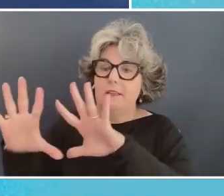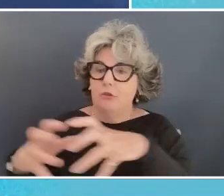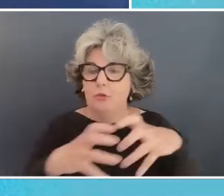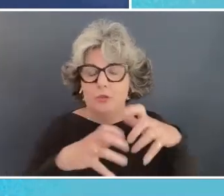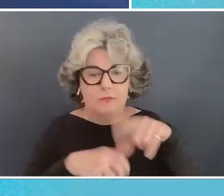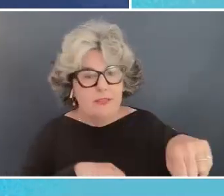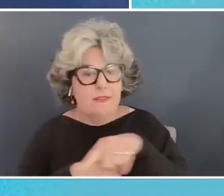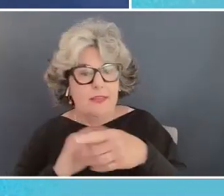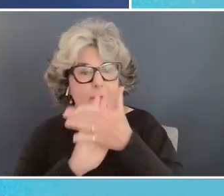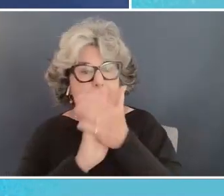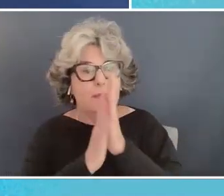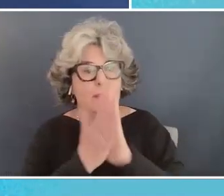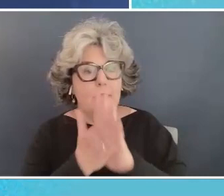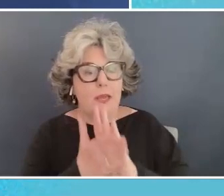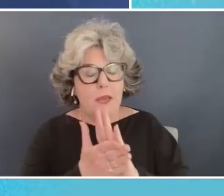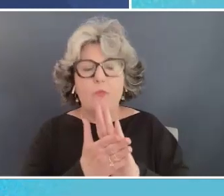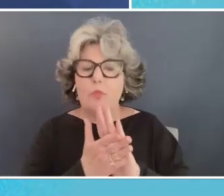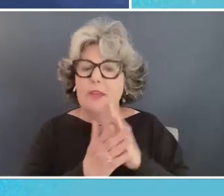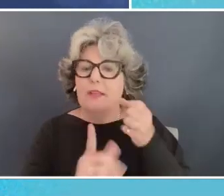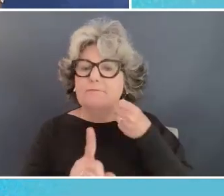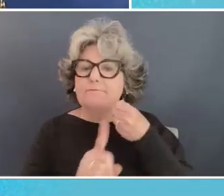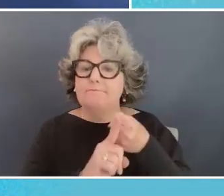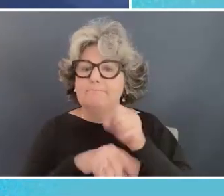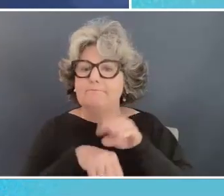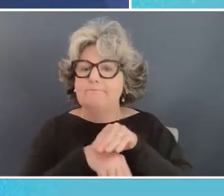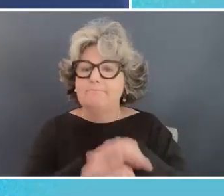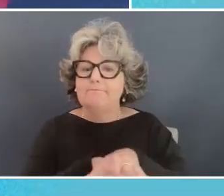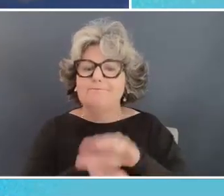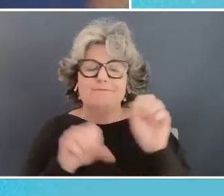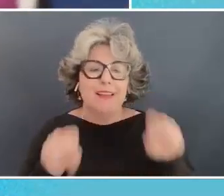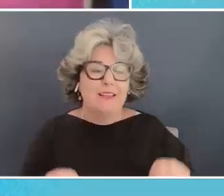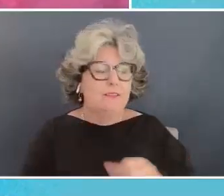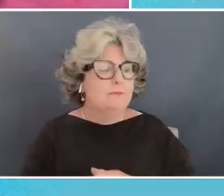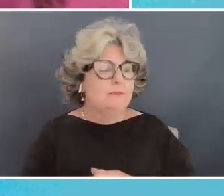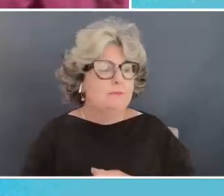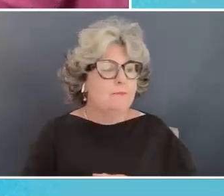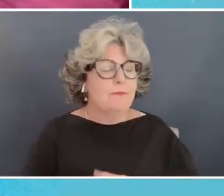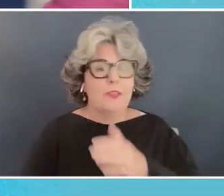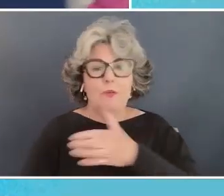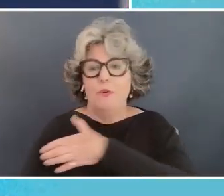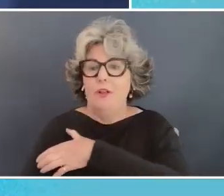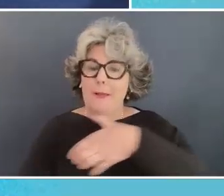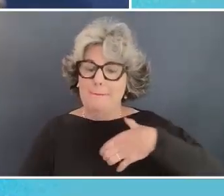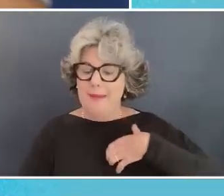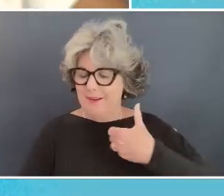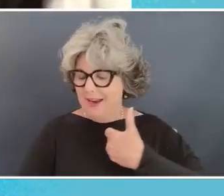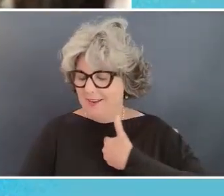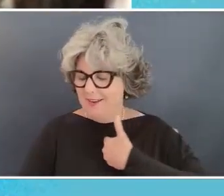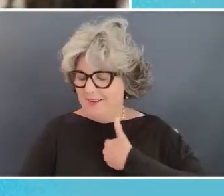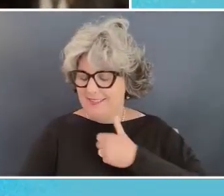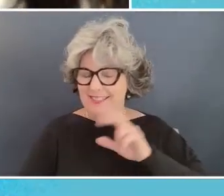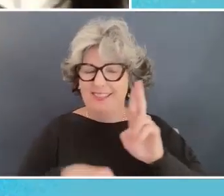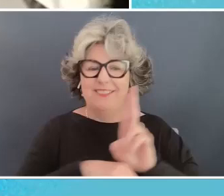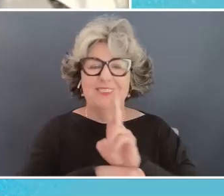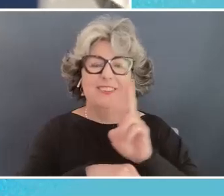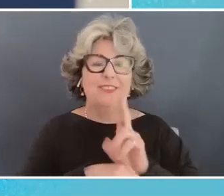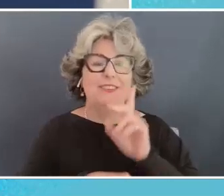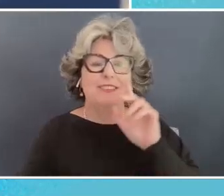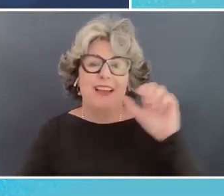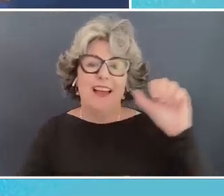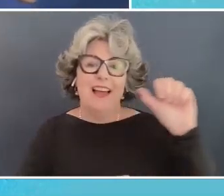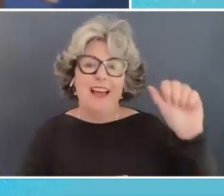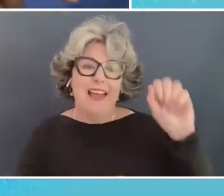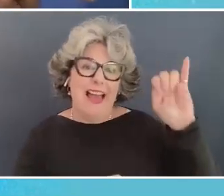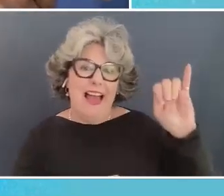can i think we can make a big difference all right so we're going to empower ourselves use the artificial intelligence tools